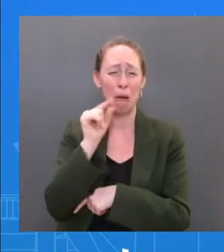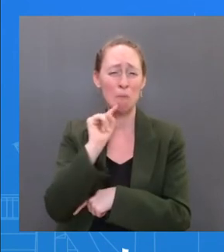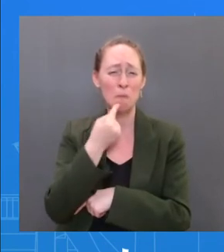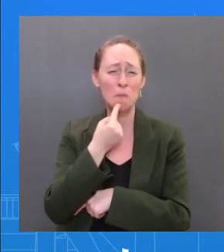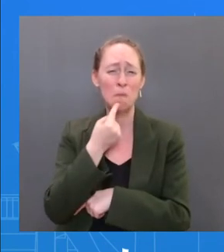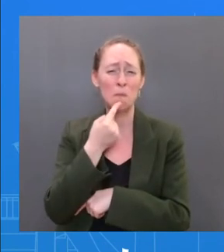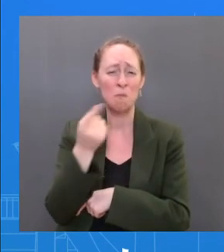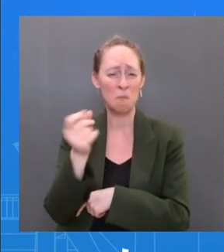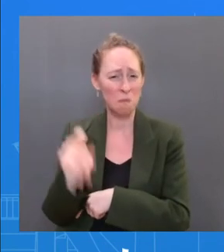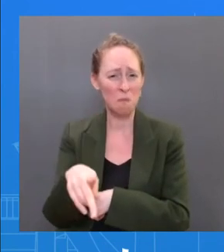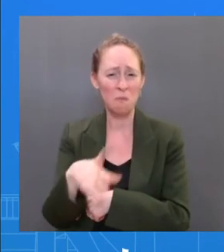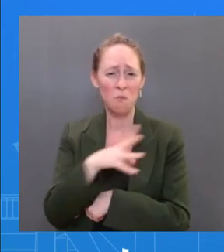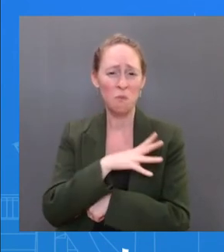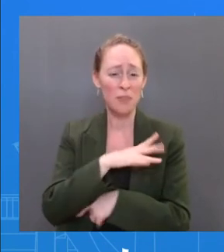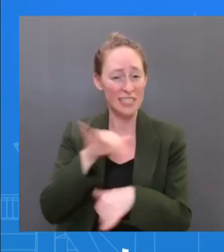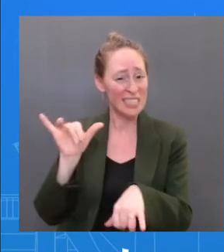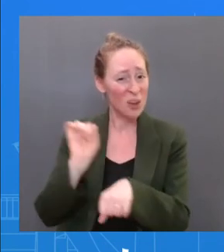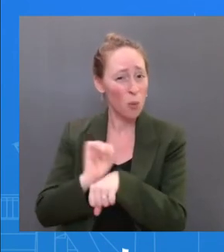the care he needs here.